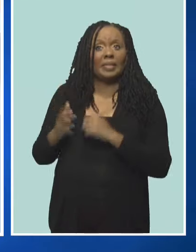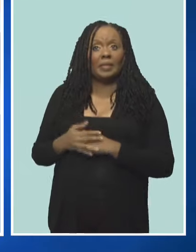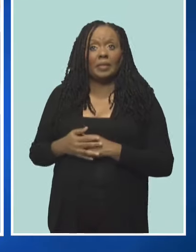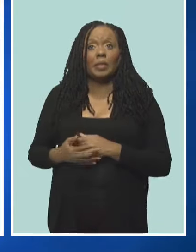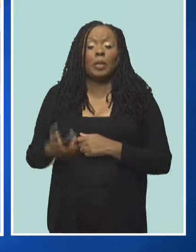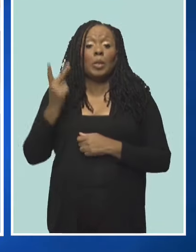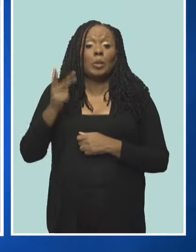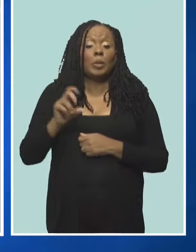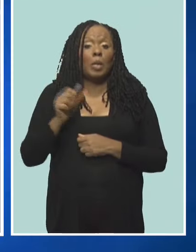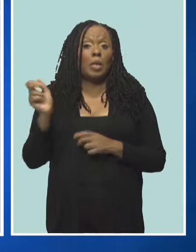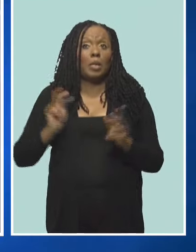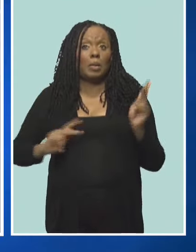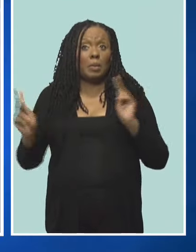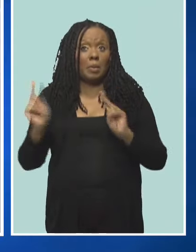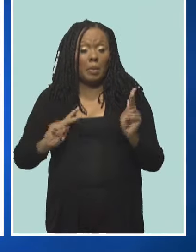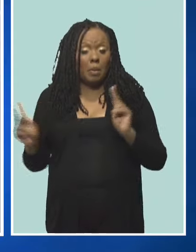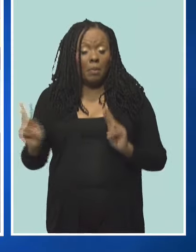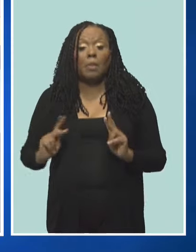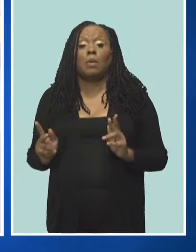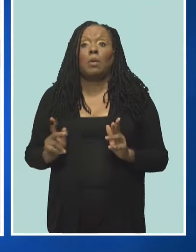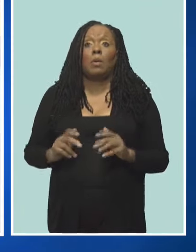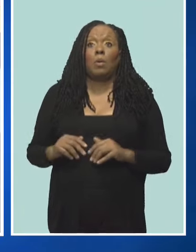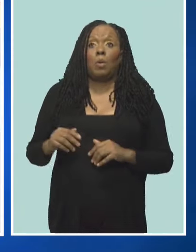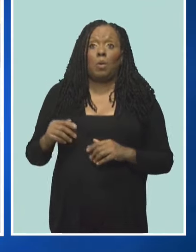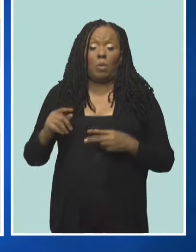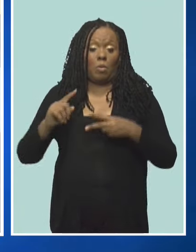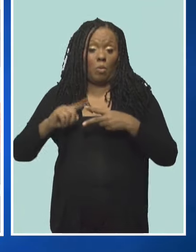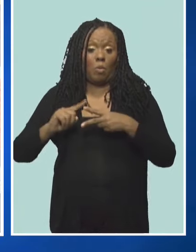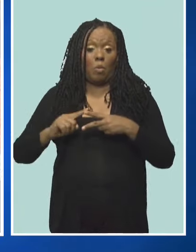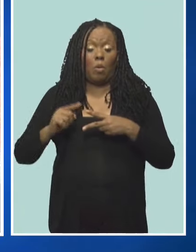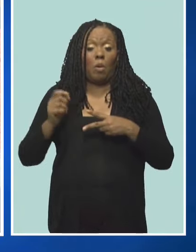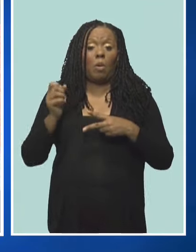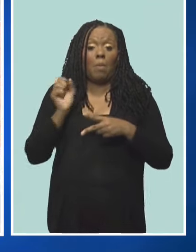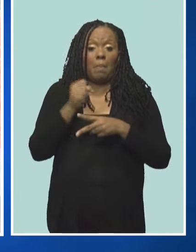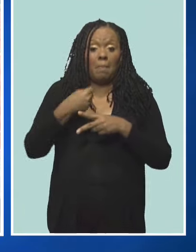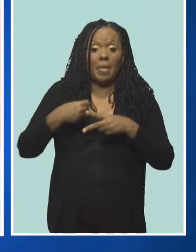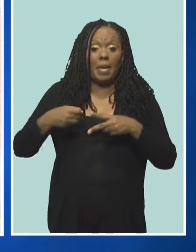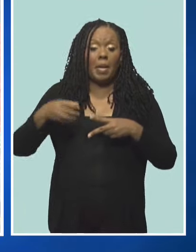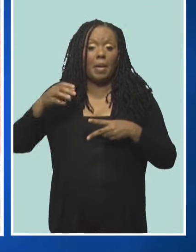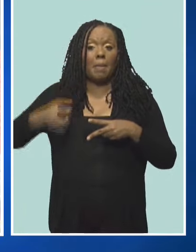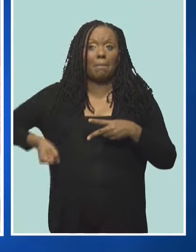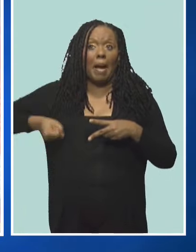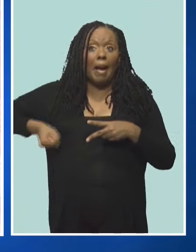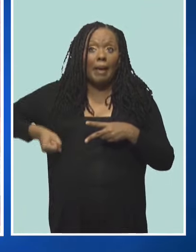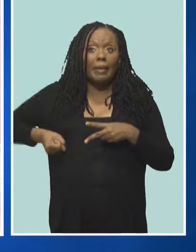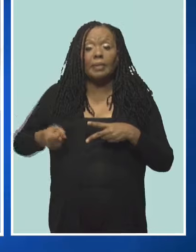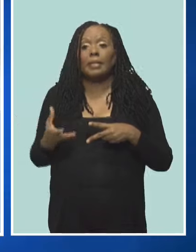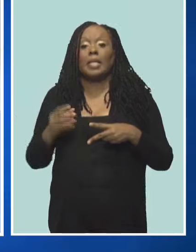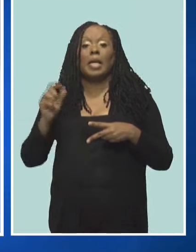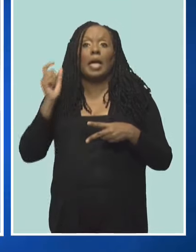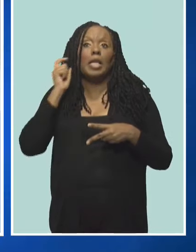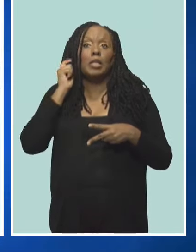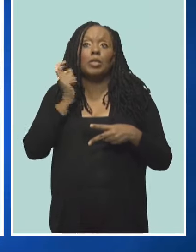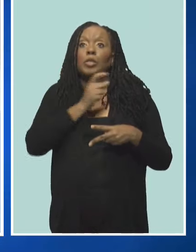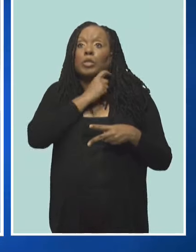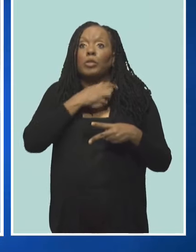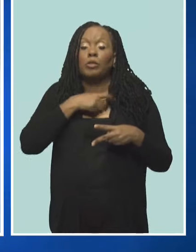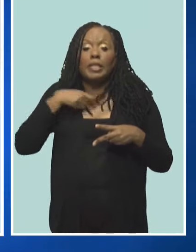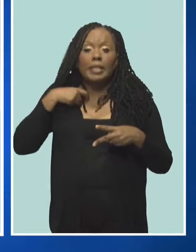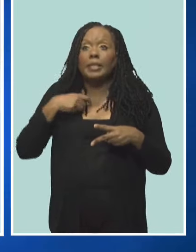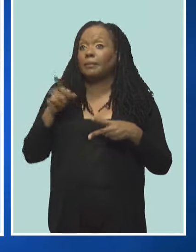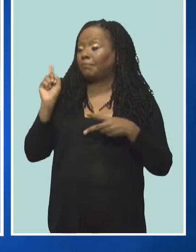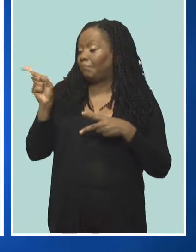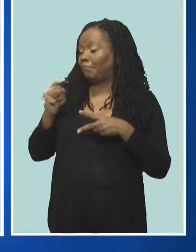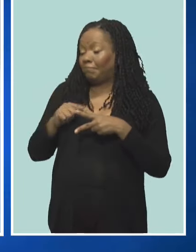Sandra Trotman, who makes jewelry and bags, have welcomed the opportunity to showcase their creations. I think it's a great opportunity